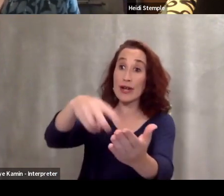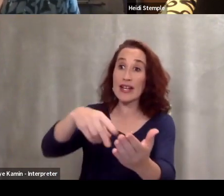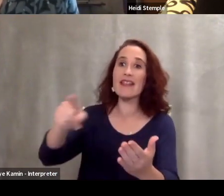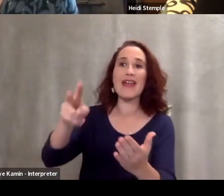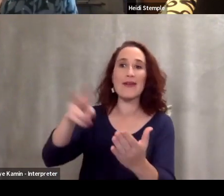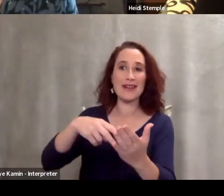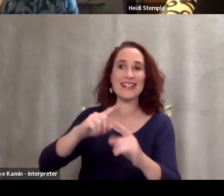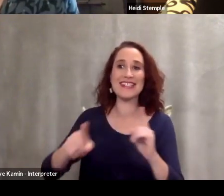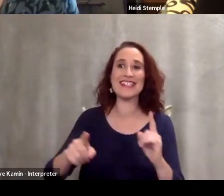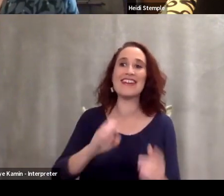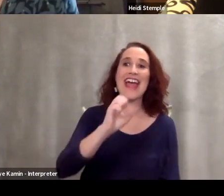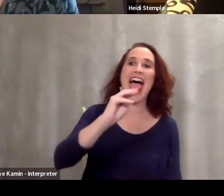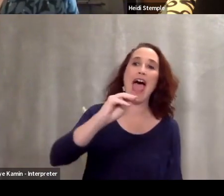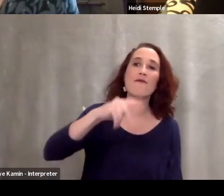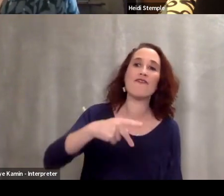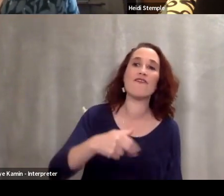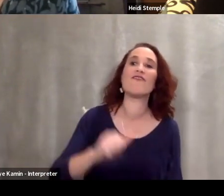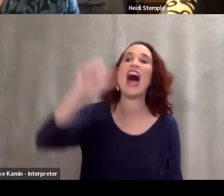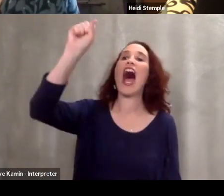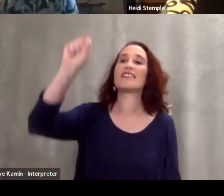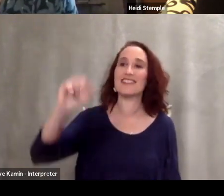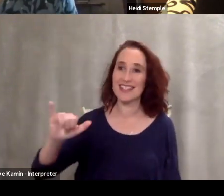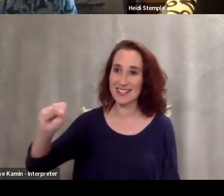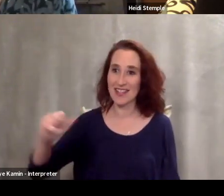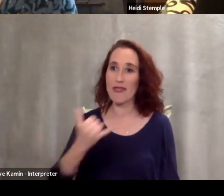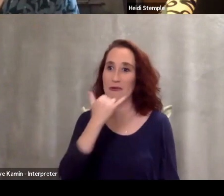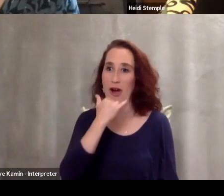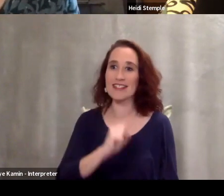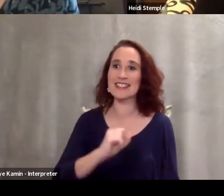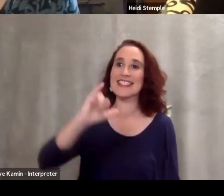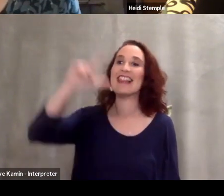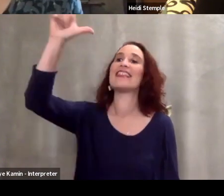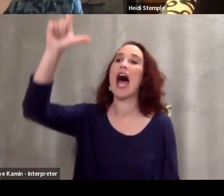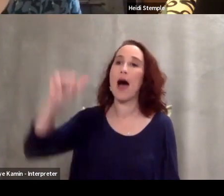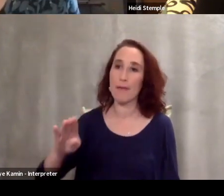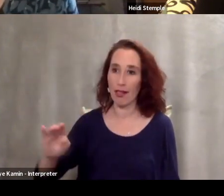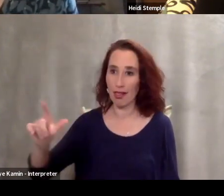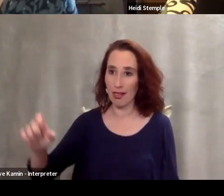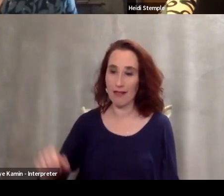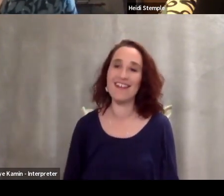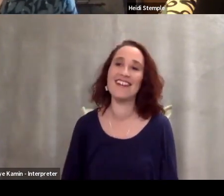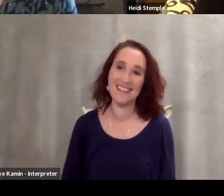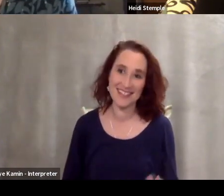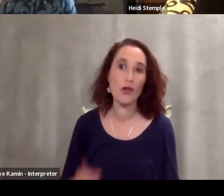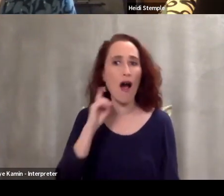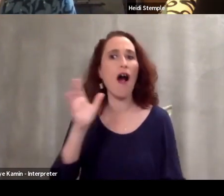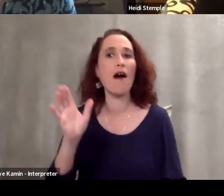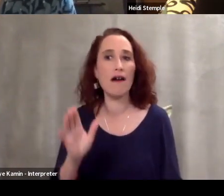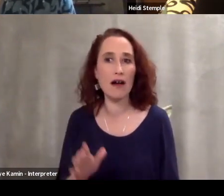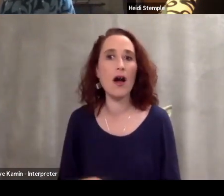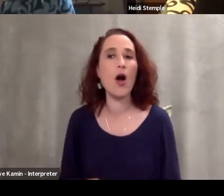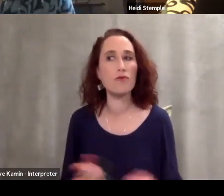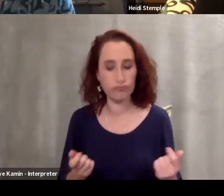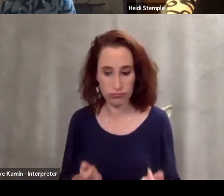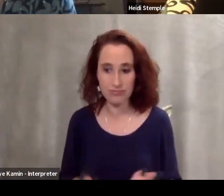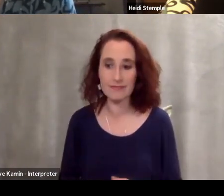different emphasis on the wrong syllable um and and so you're taking it out here and you're taking it out there and pretty soon you know you